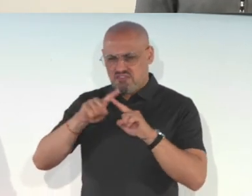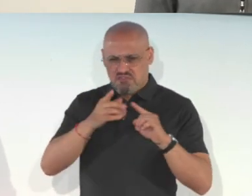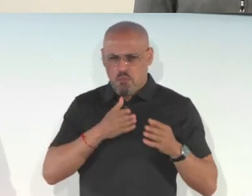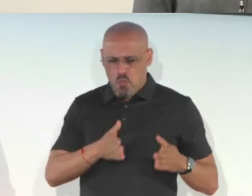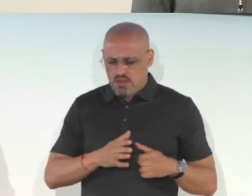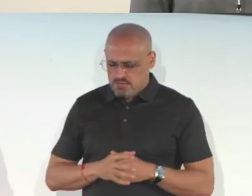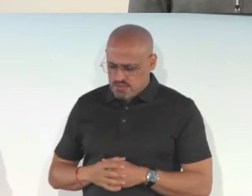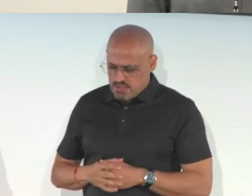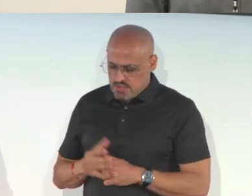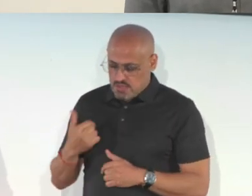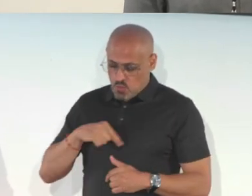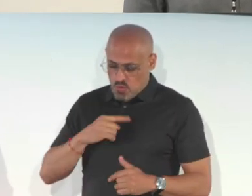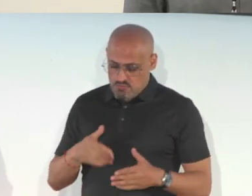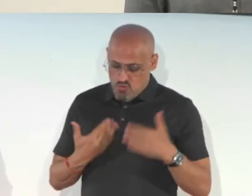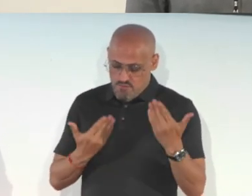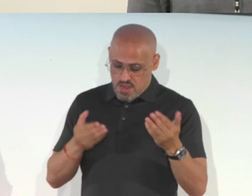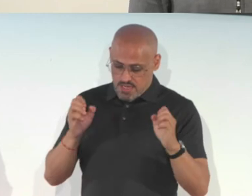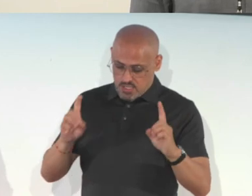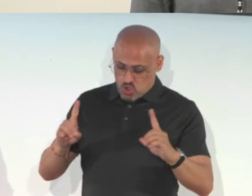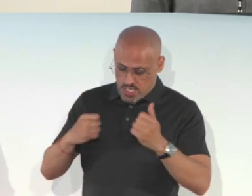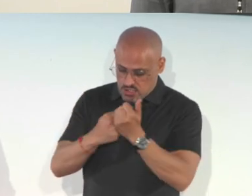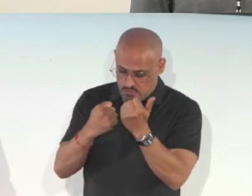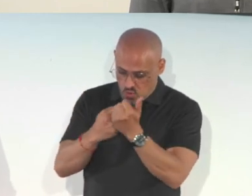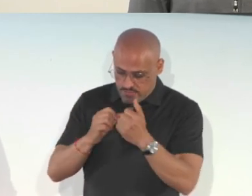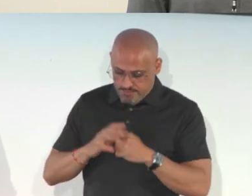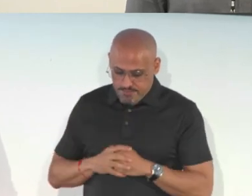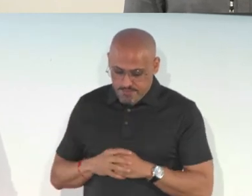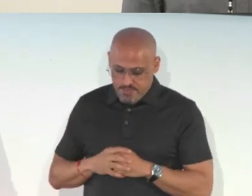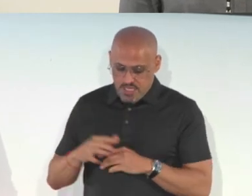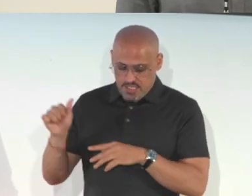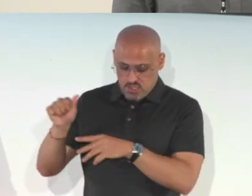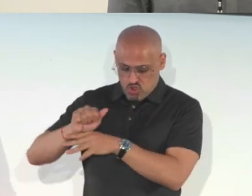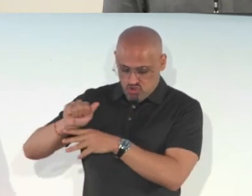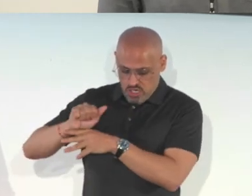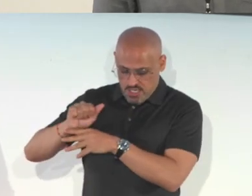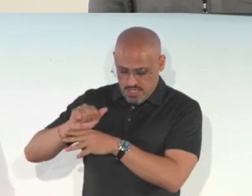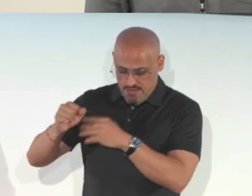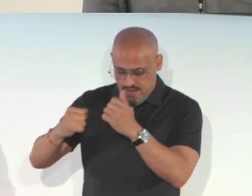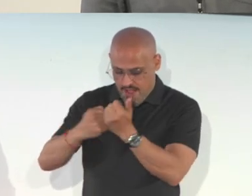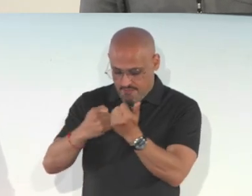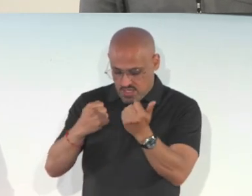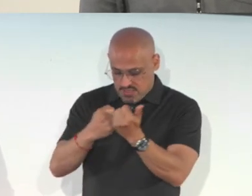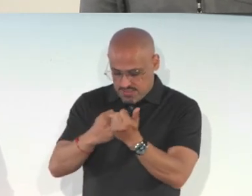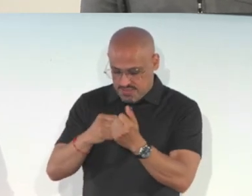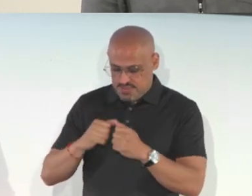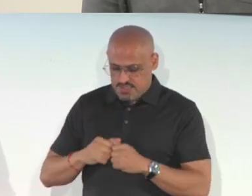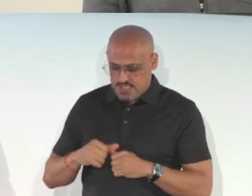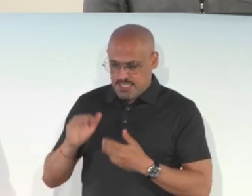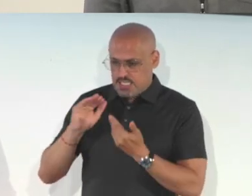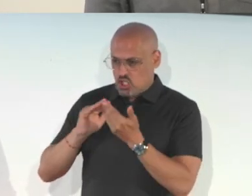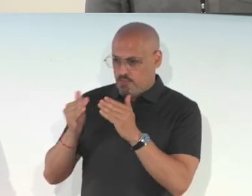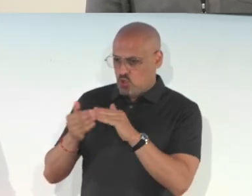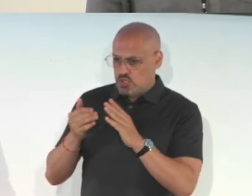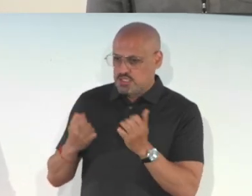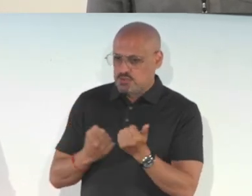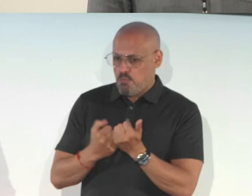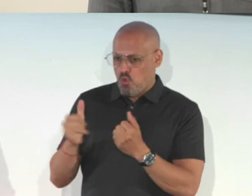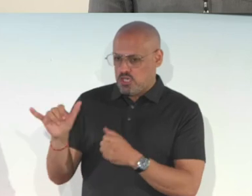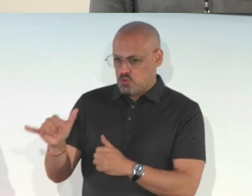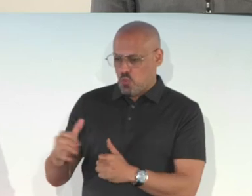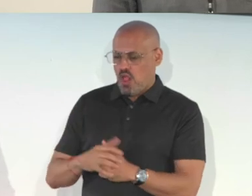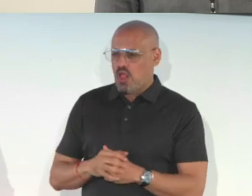We're providing educational support, training, advocacy, and community support as well.